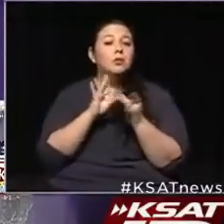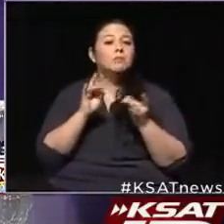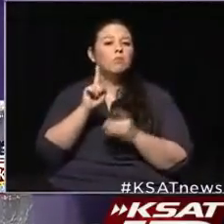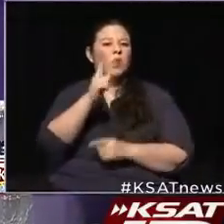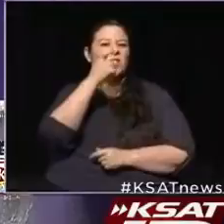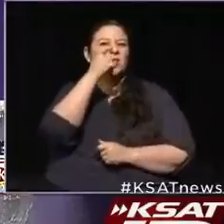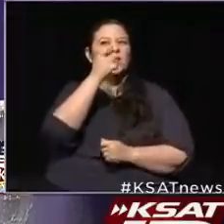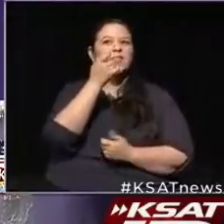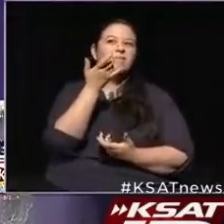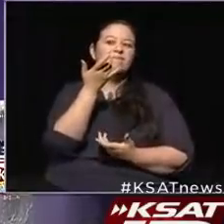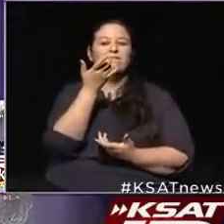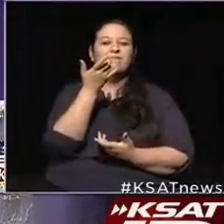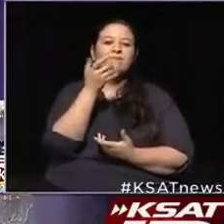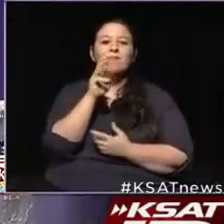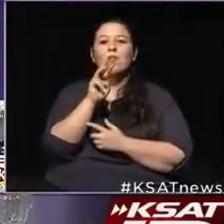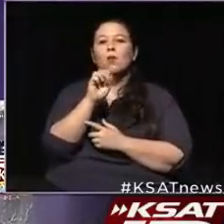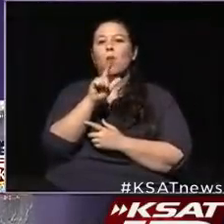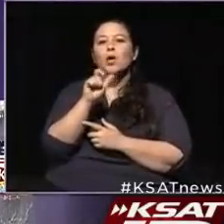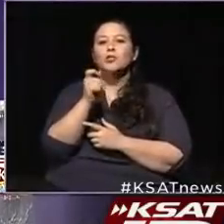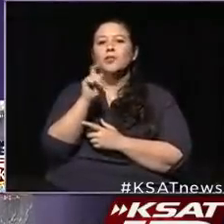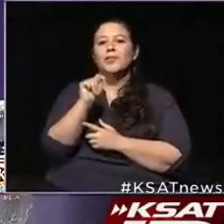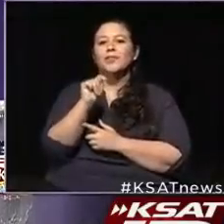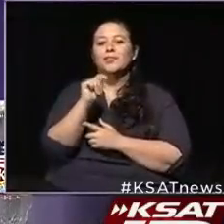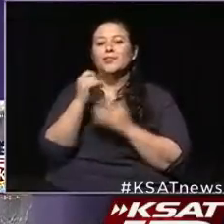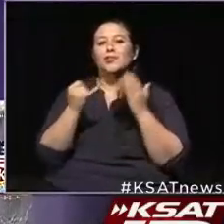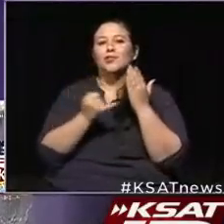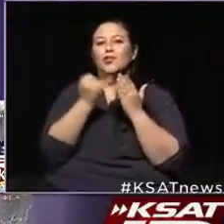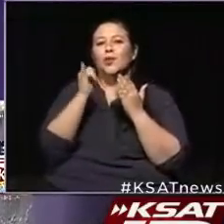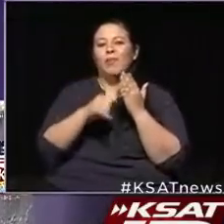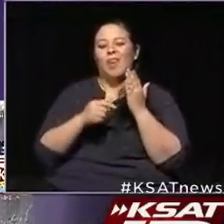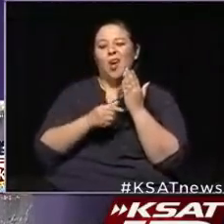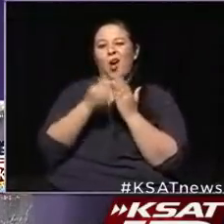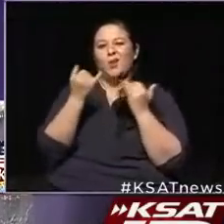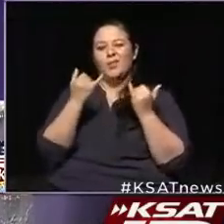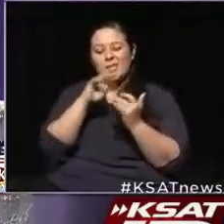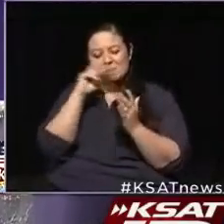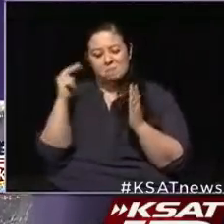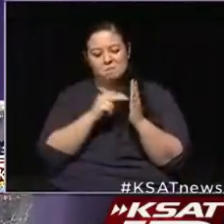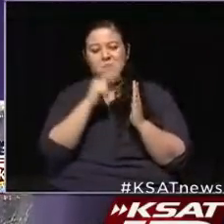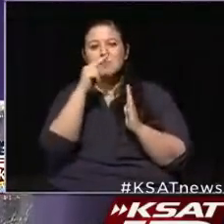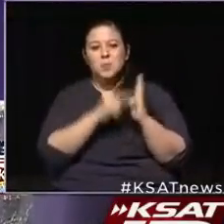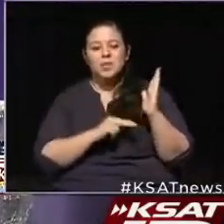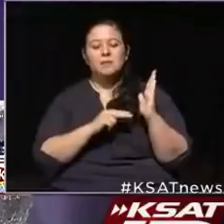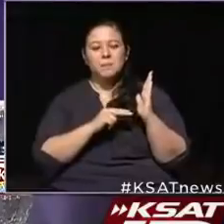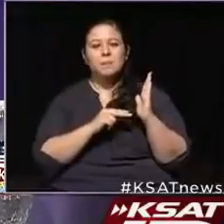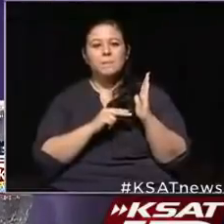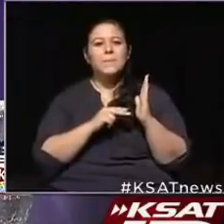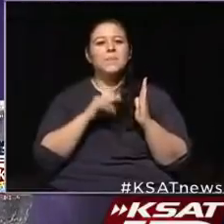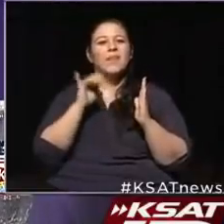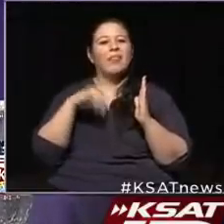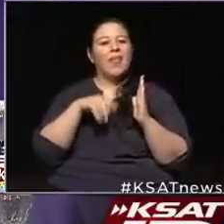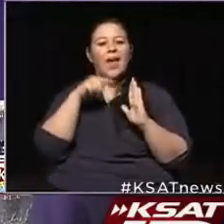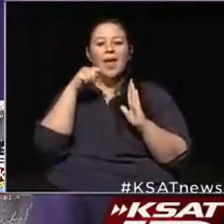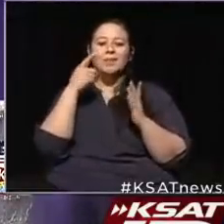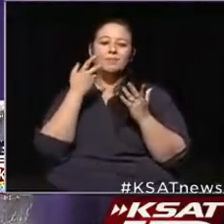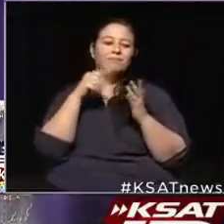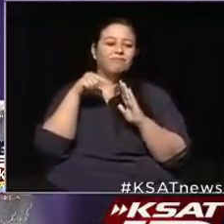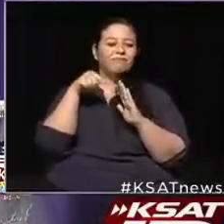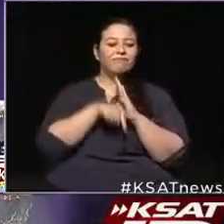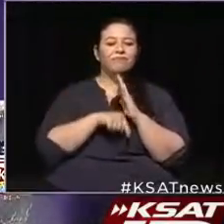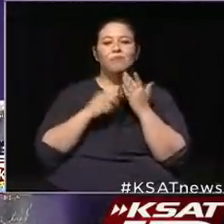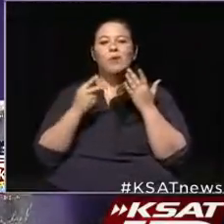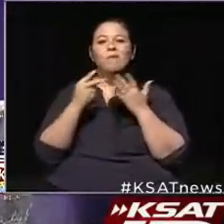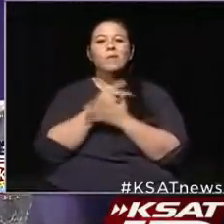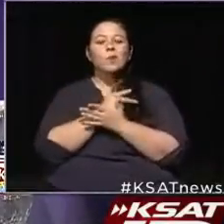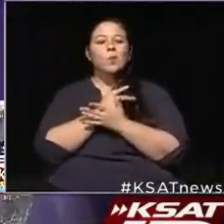Wall Street Journal article today. If you have access to it, you might read it. And it kind of goes into what